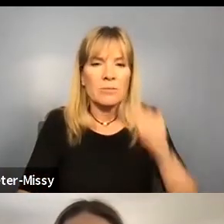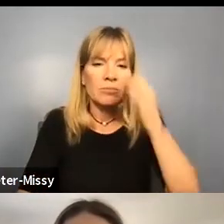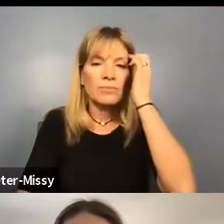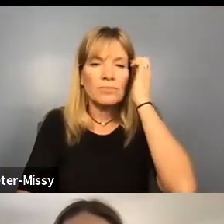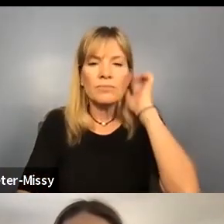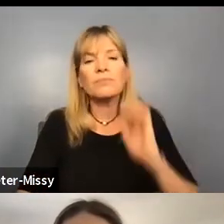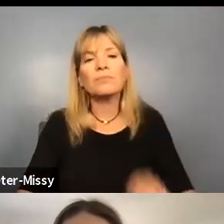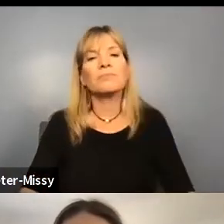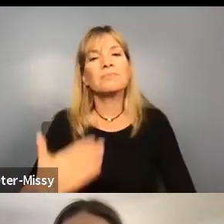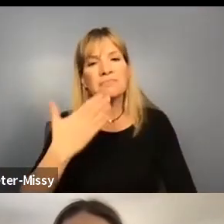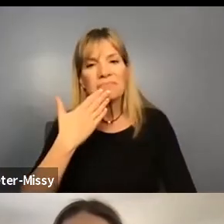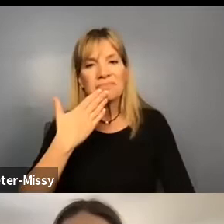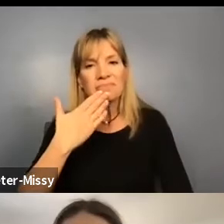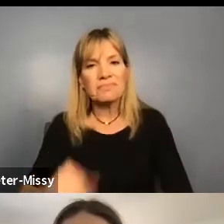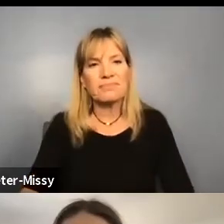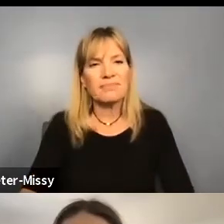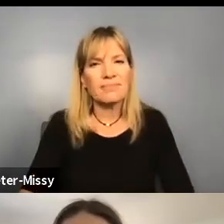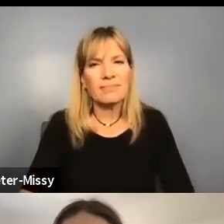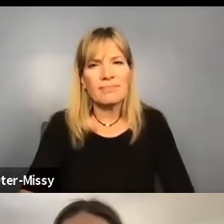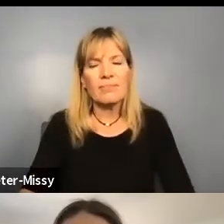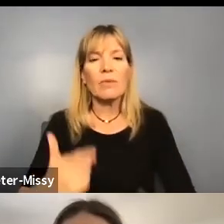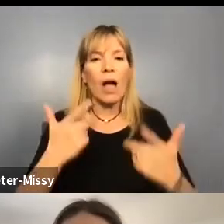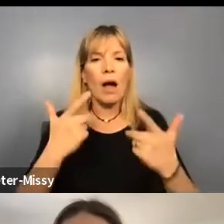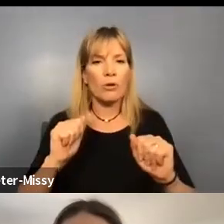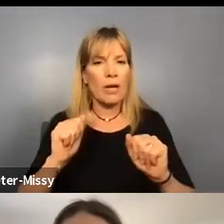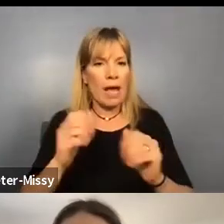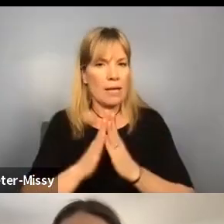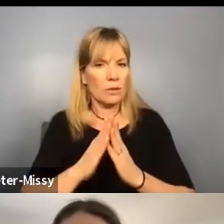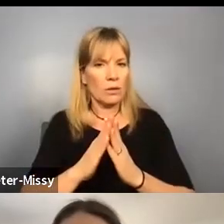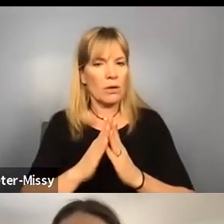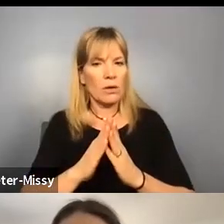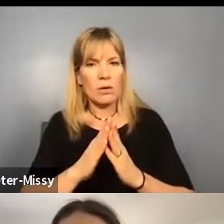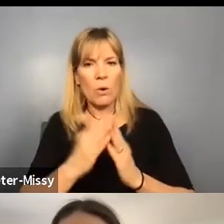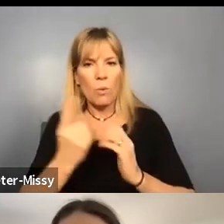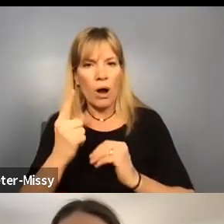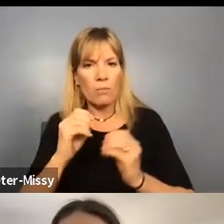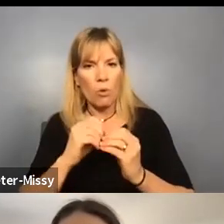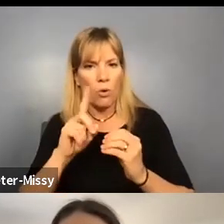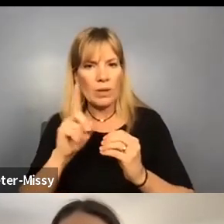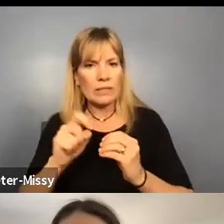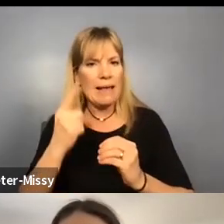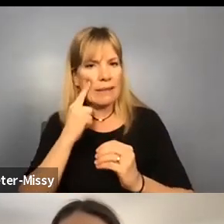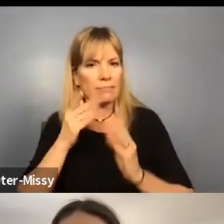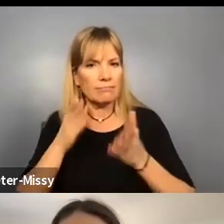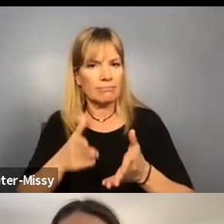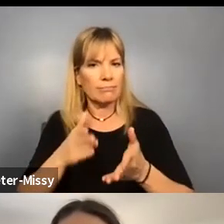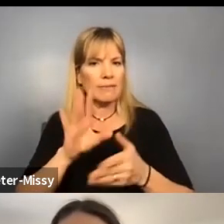Thank you for that. I'm going to try to pull one more question. We have about seven minutes left.